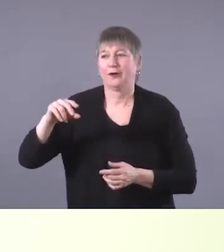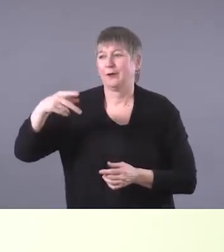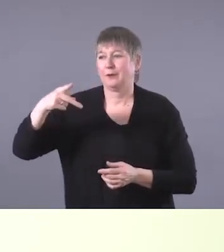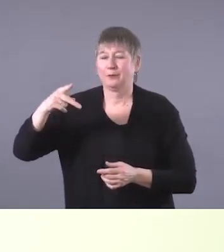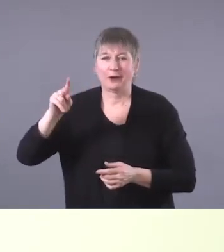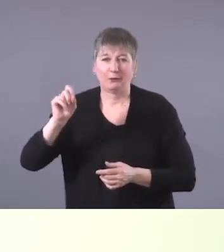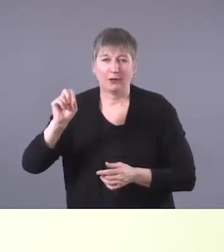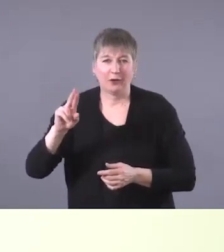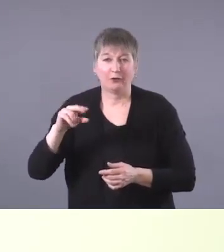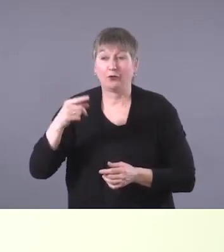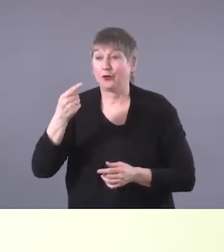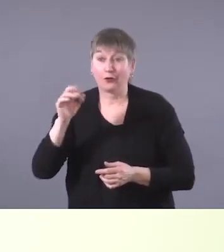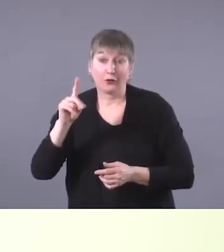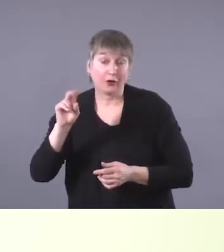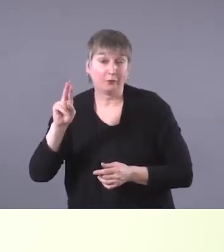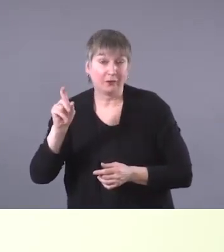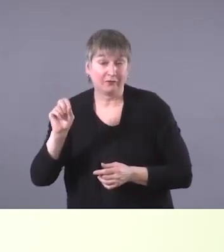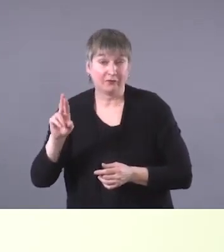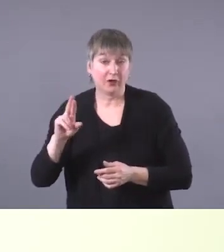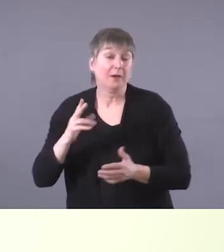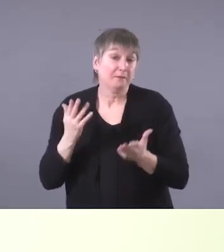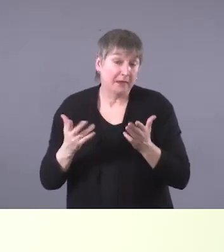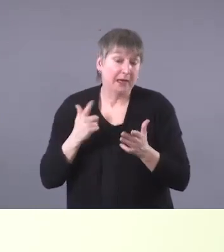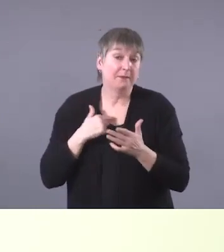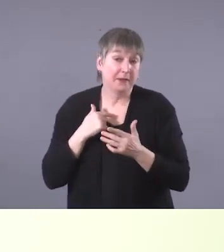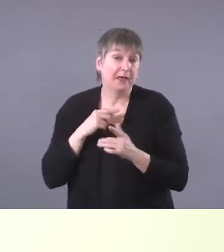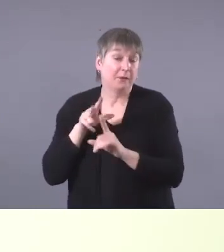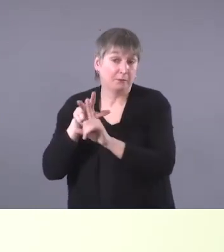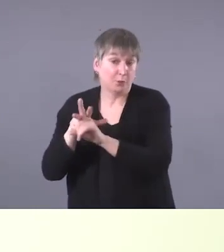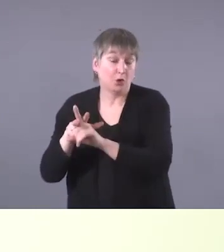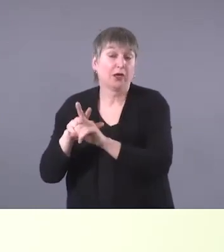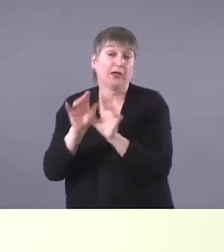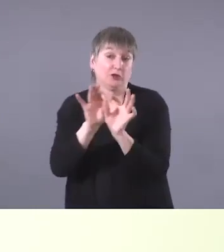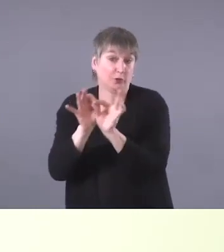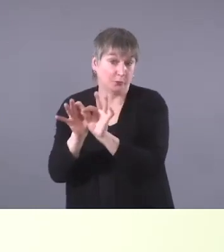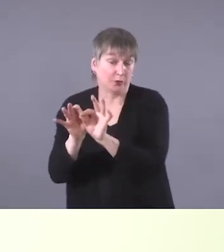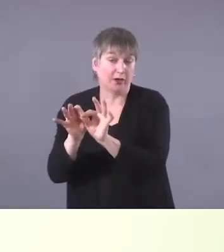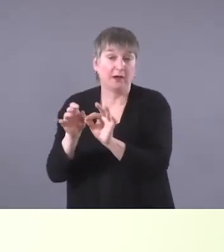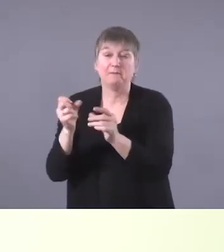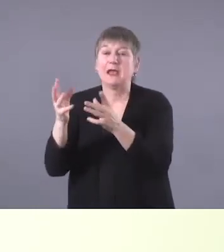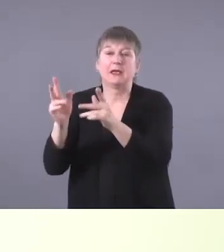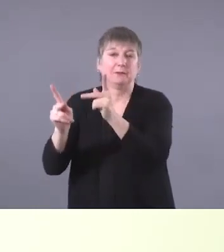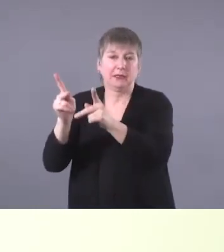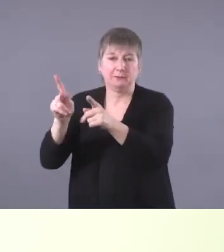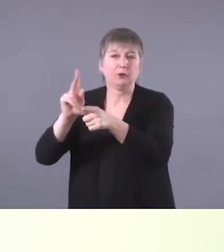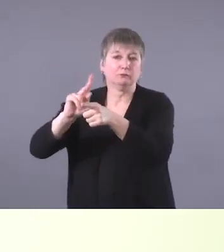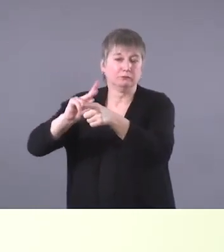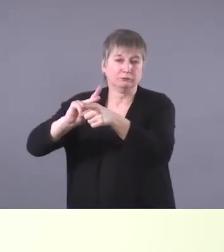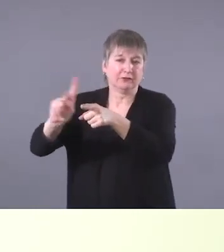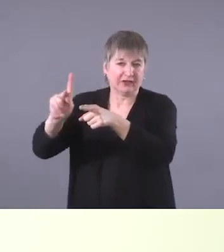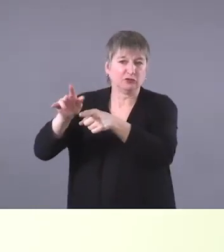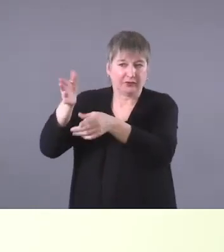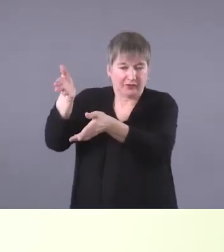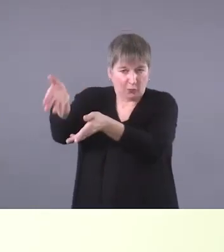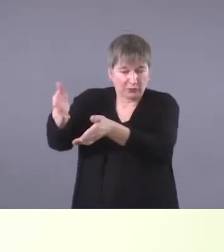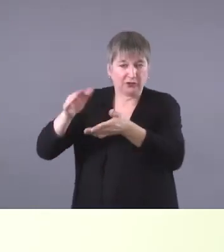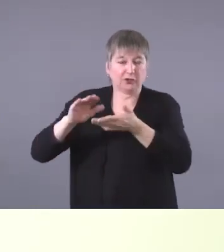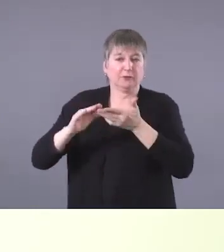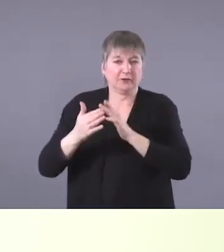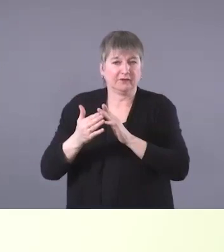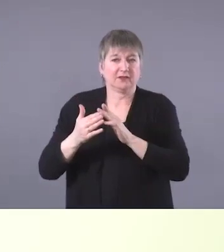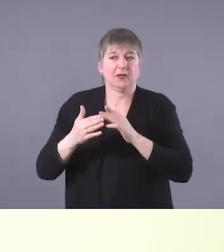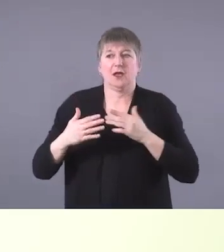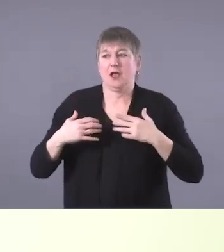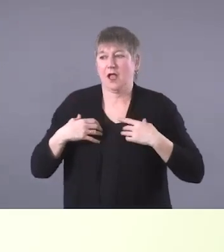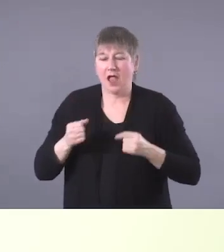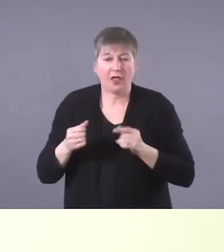interpreter would be beneficial. Um, there's many people in those communities, many professionals, um, community health representatives